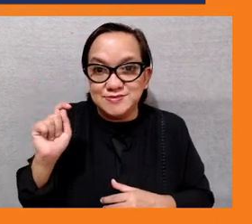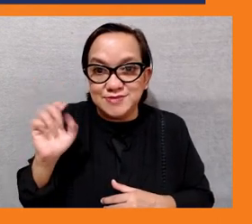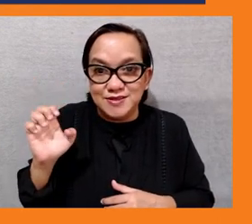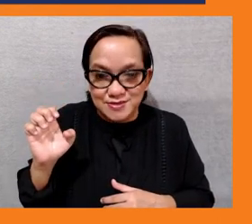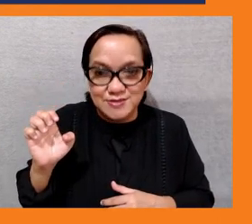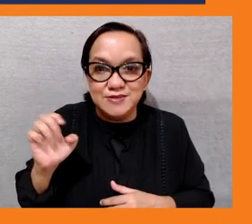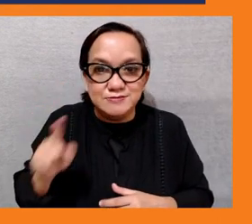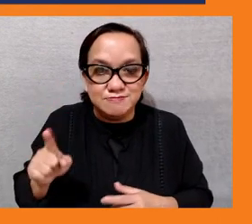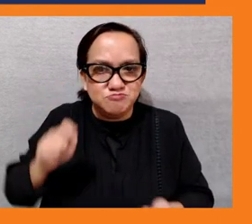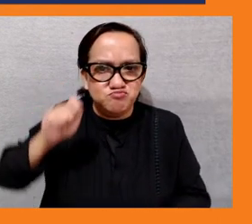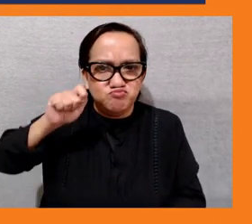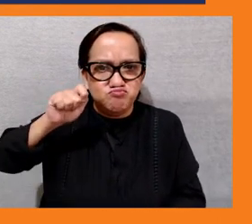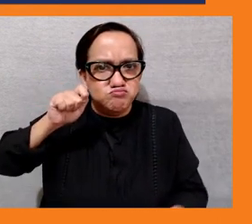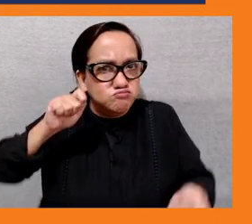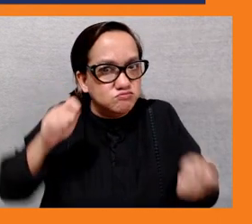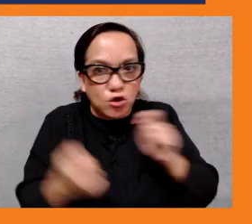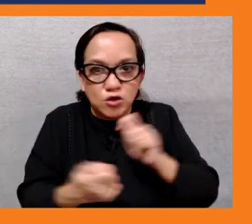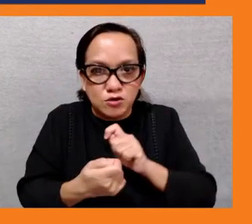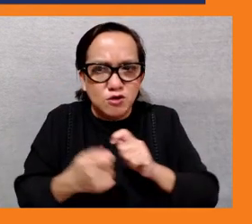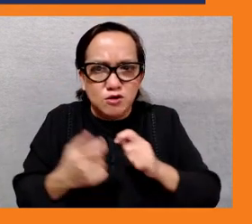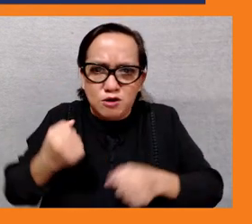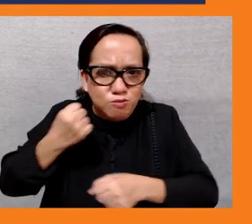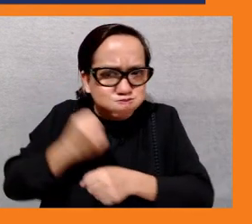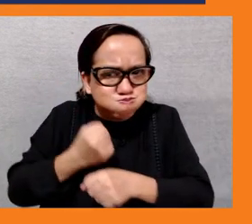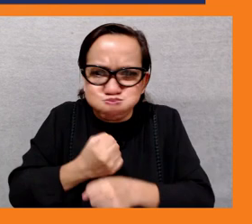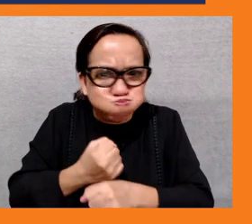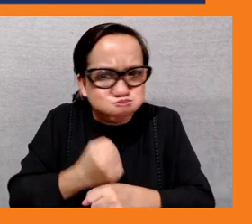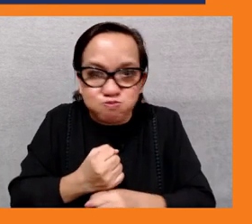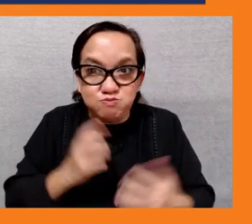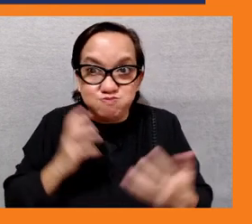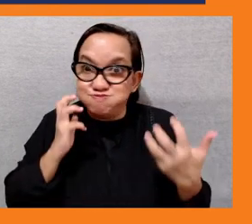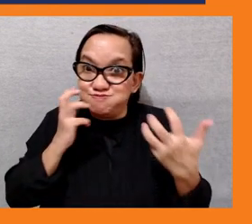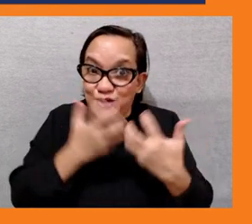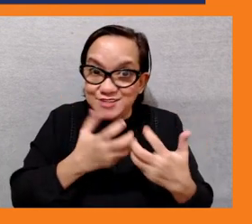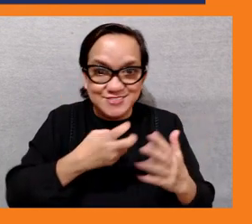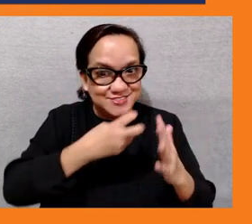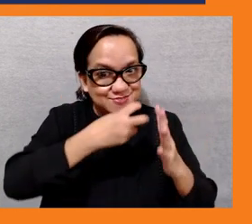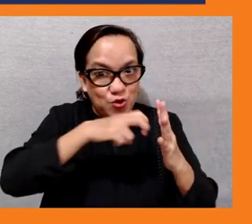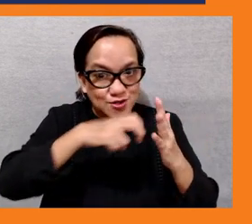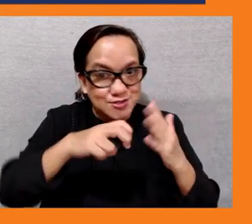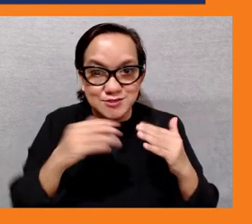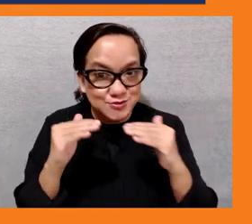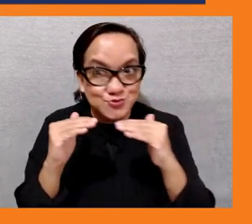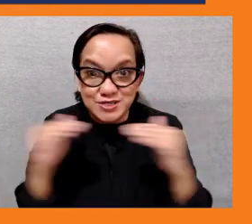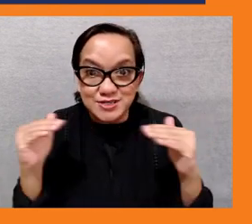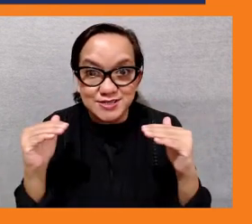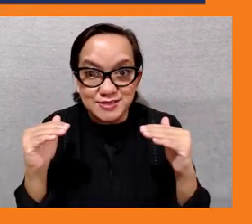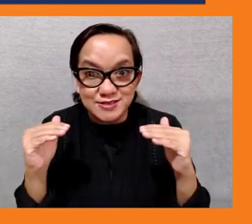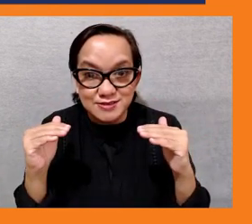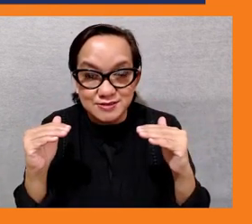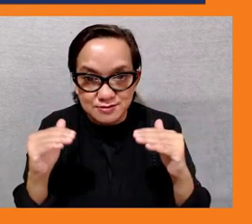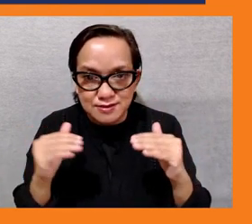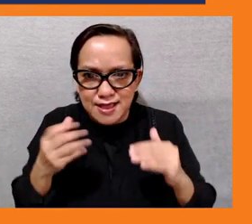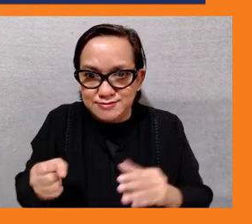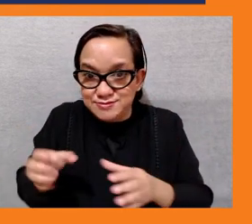transition is the need to bring together action in different sectors right so a lot of um social